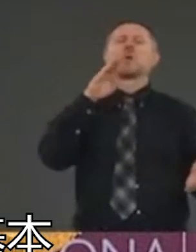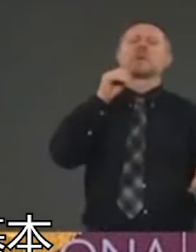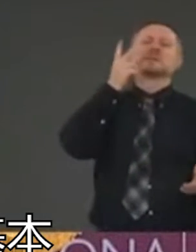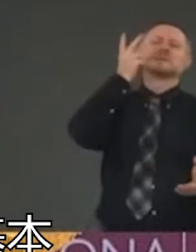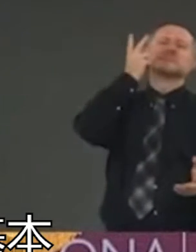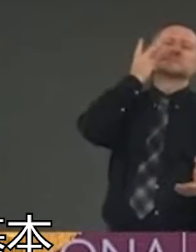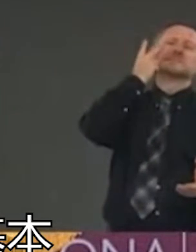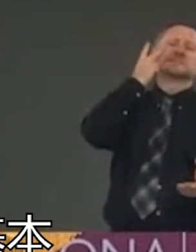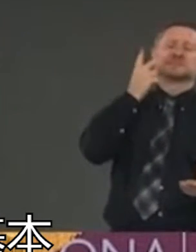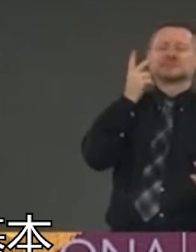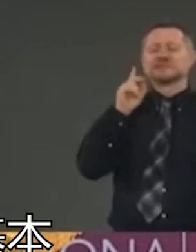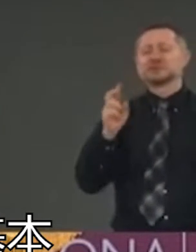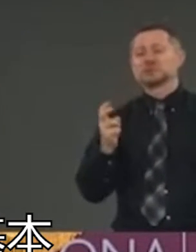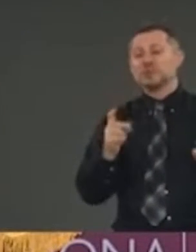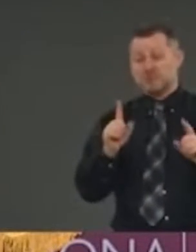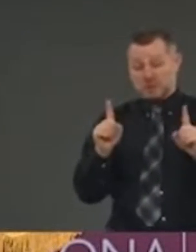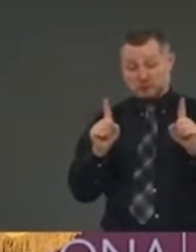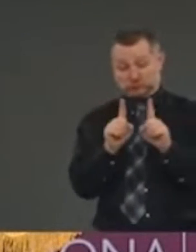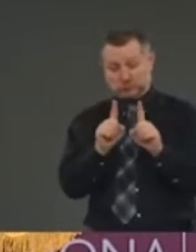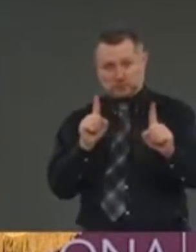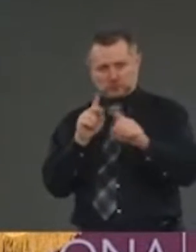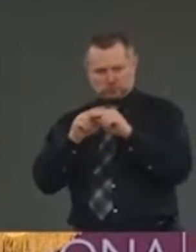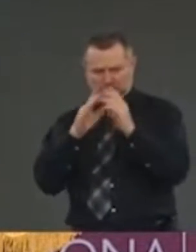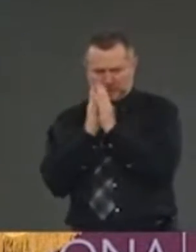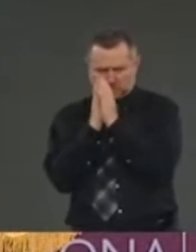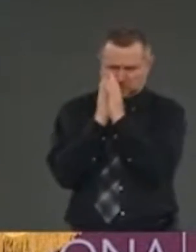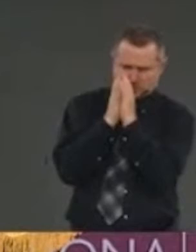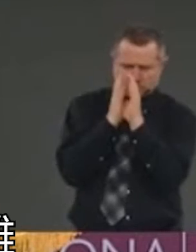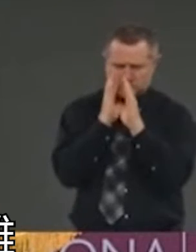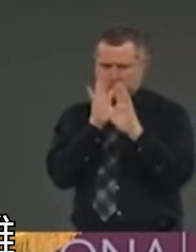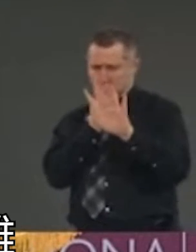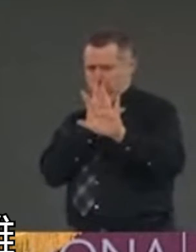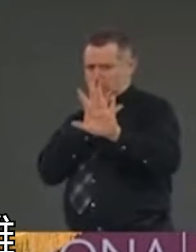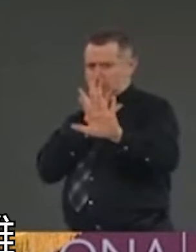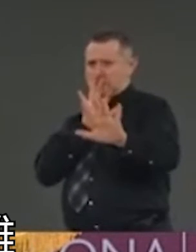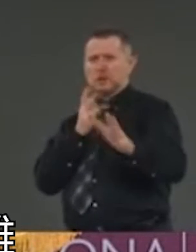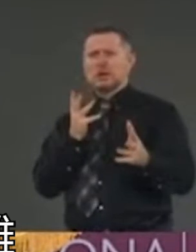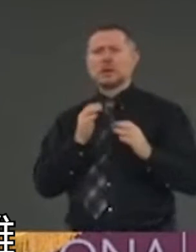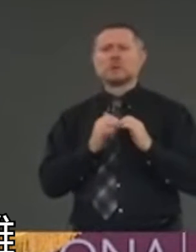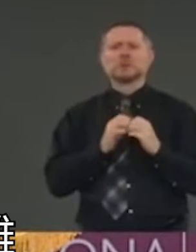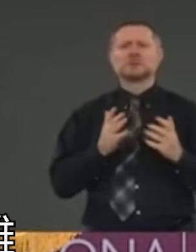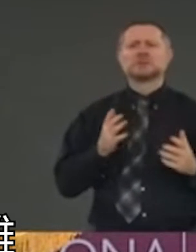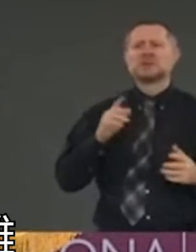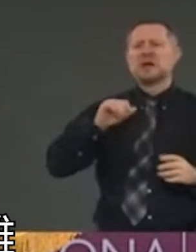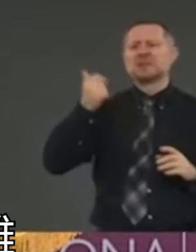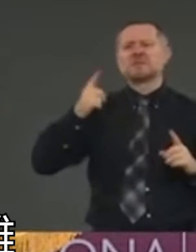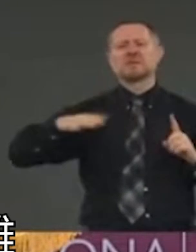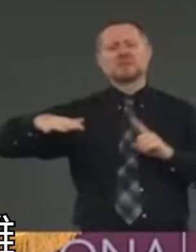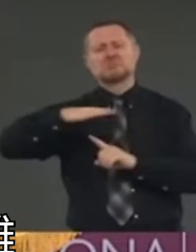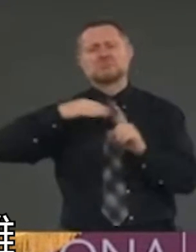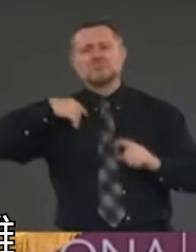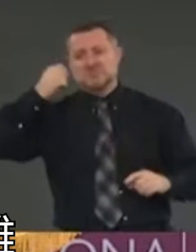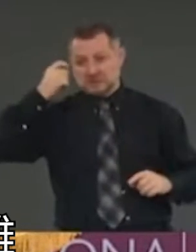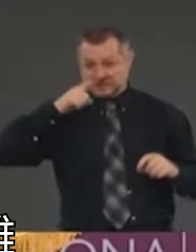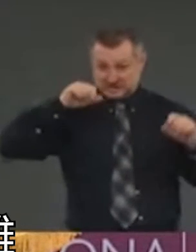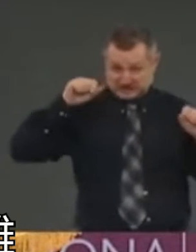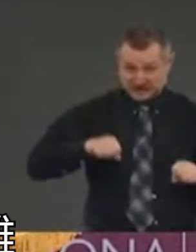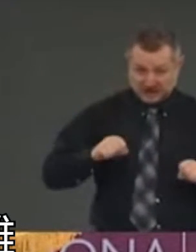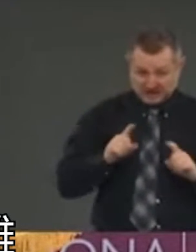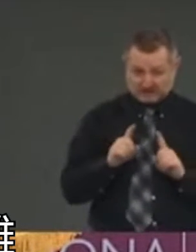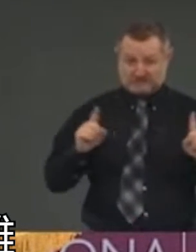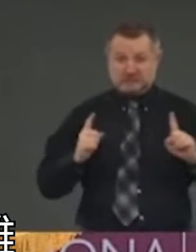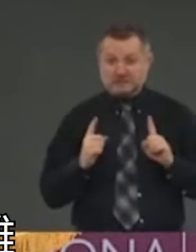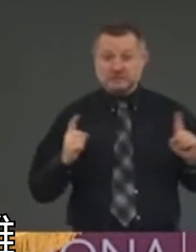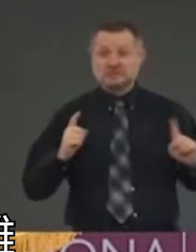as we maintain it in other circumstances, I don't know that you'll be able to maintain strict